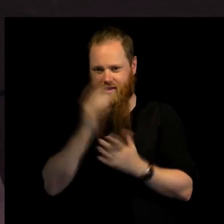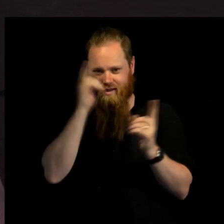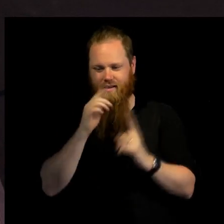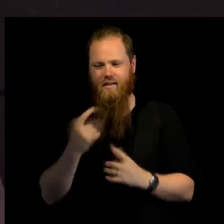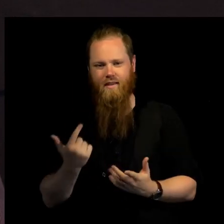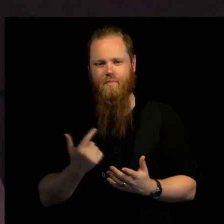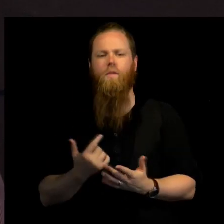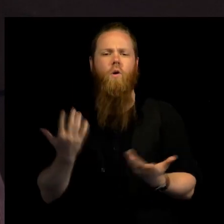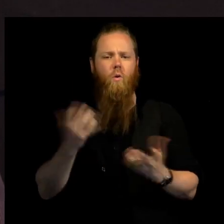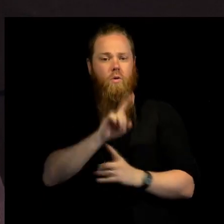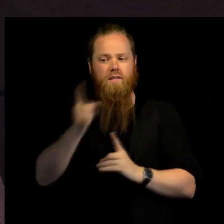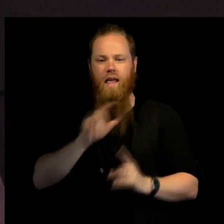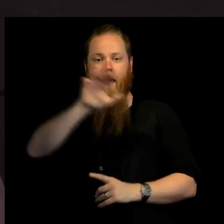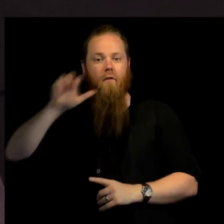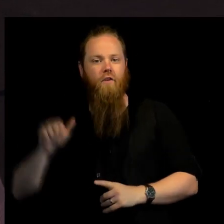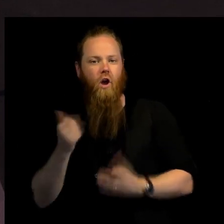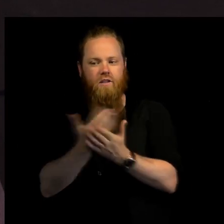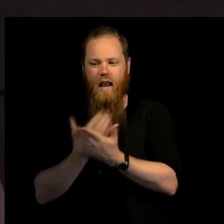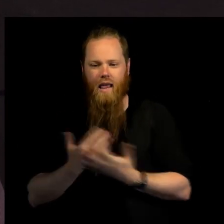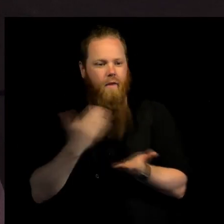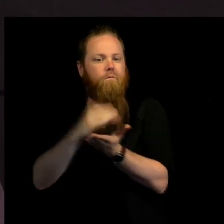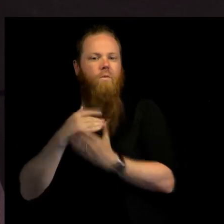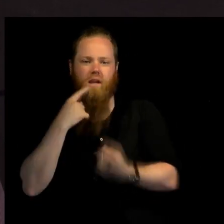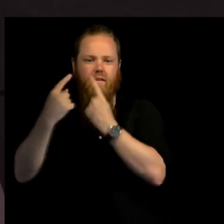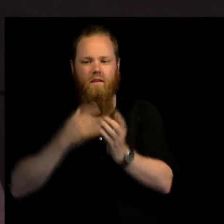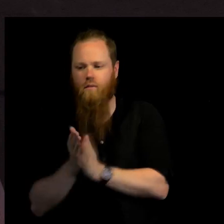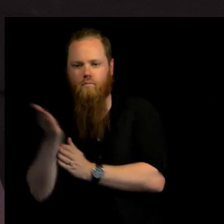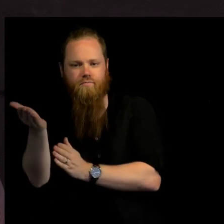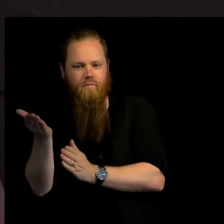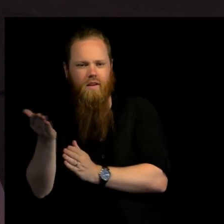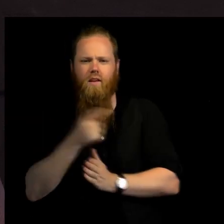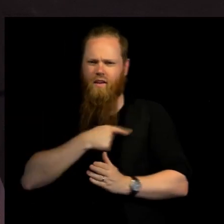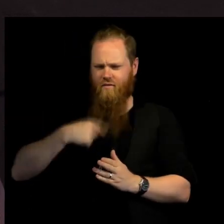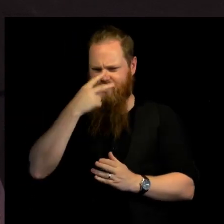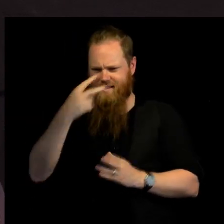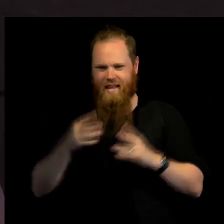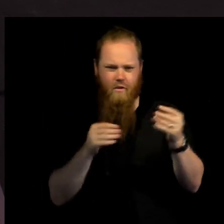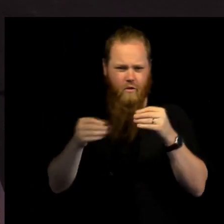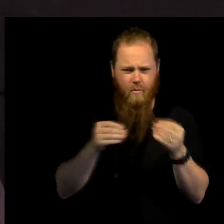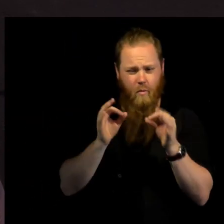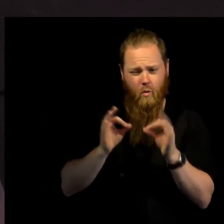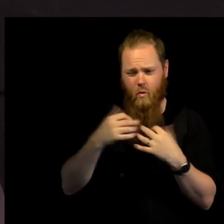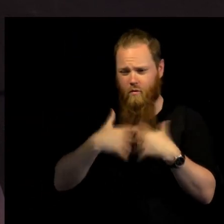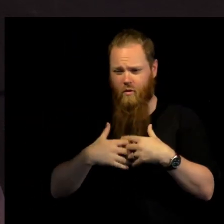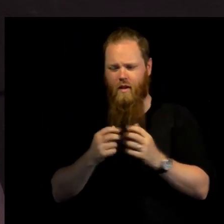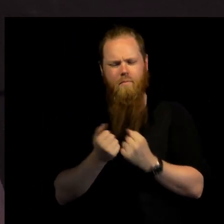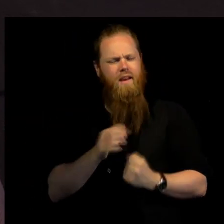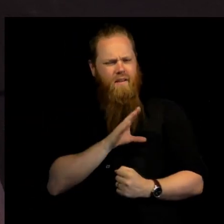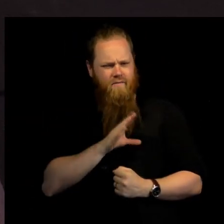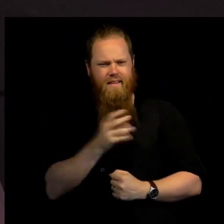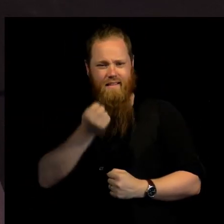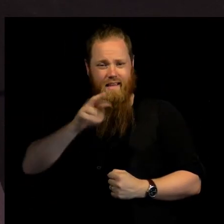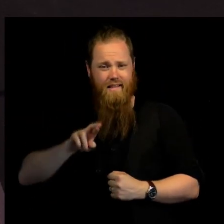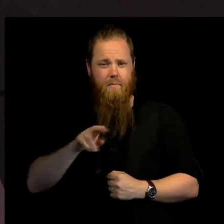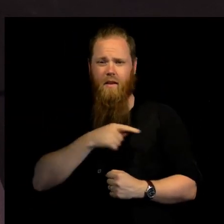country. Because if we can break also the dynamic, as we know, it always plays out, but there are also examples where we have